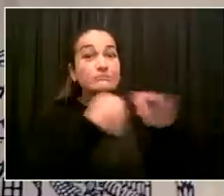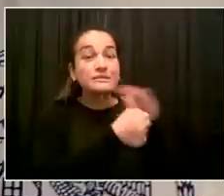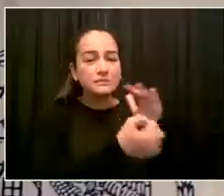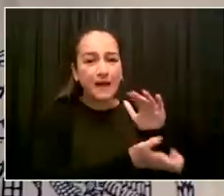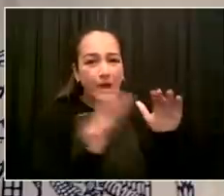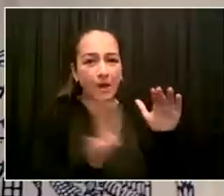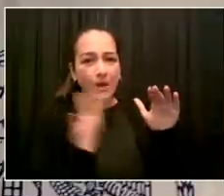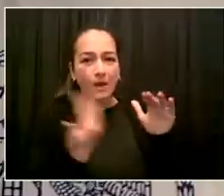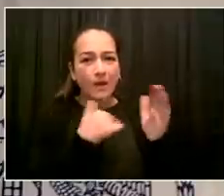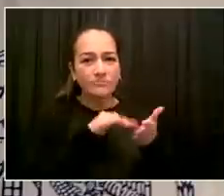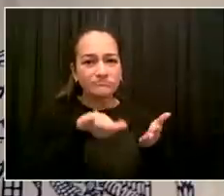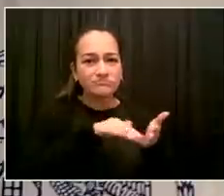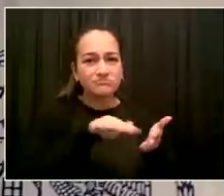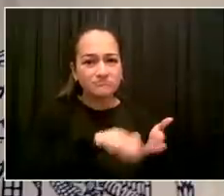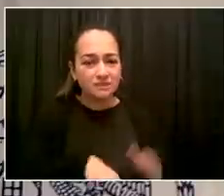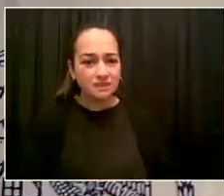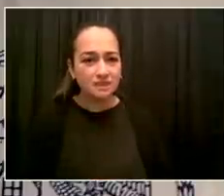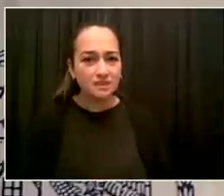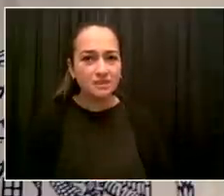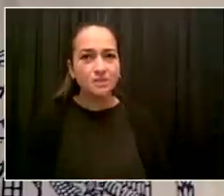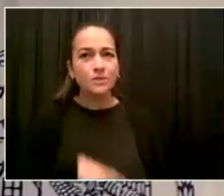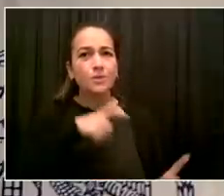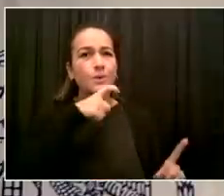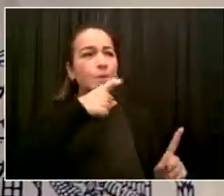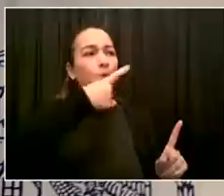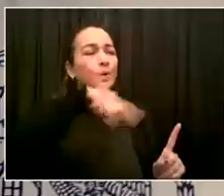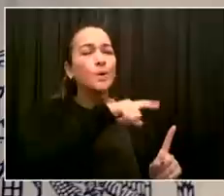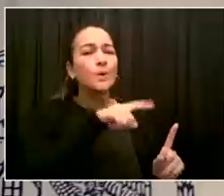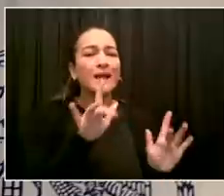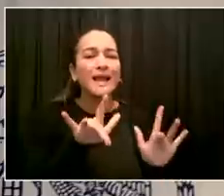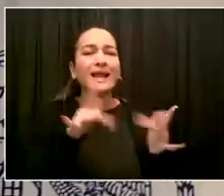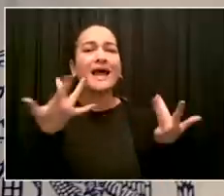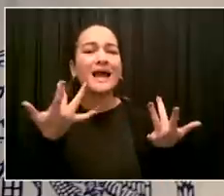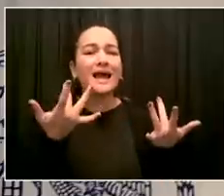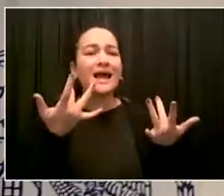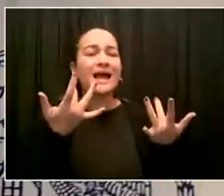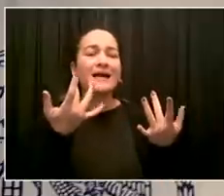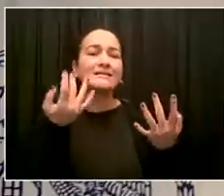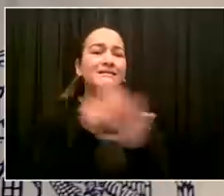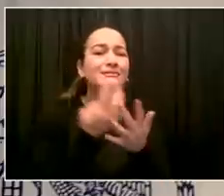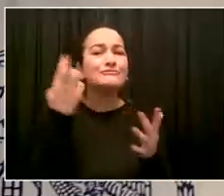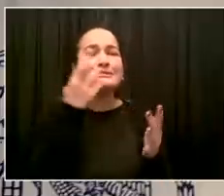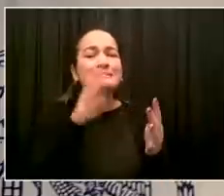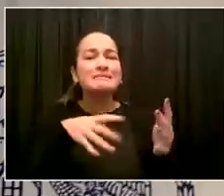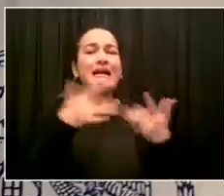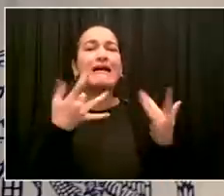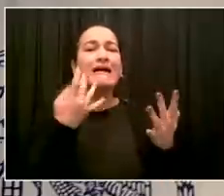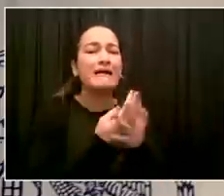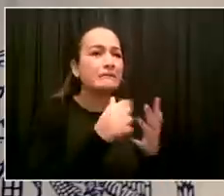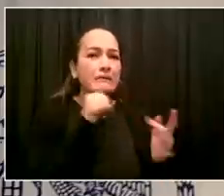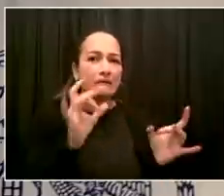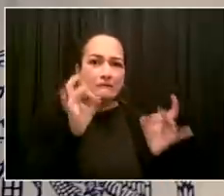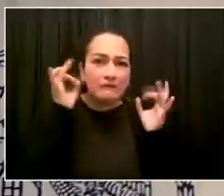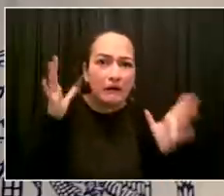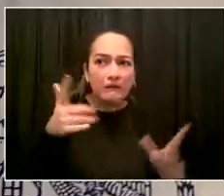of bail? Advocates said at a protest this week that it is still being set at a high level for